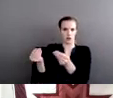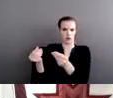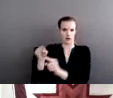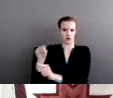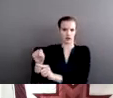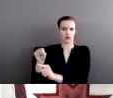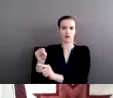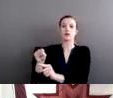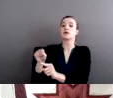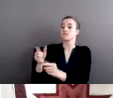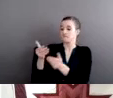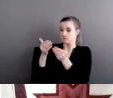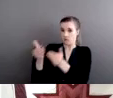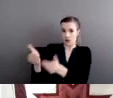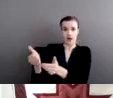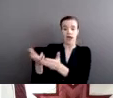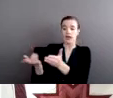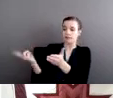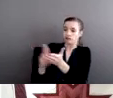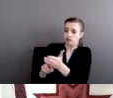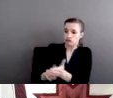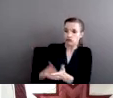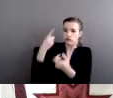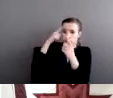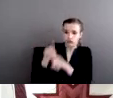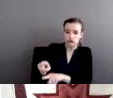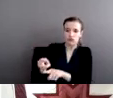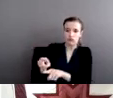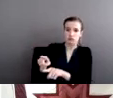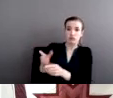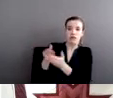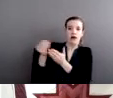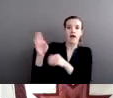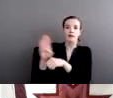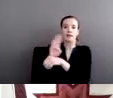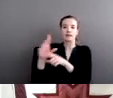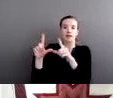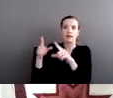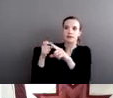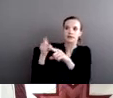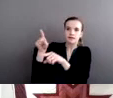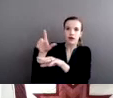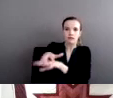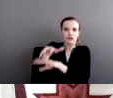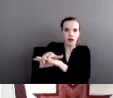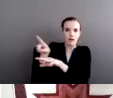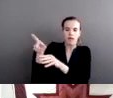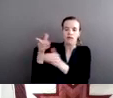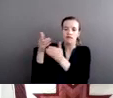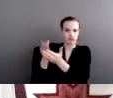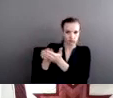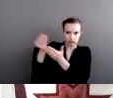documents and got a business license from the tribe. Everything you would really need to do to set up